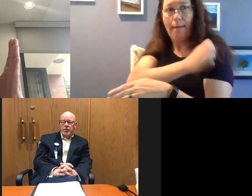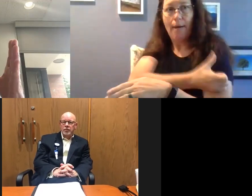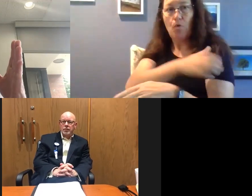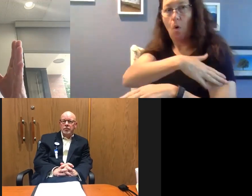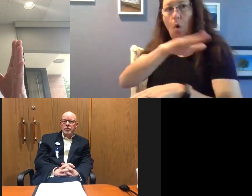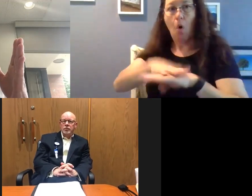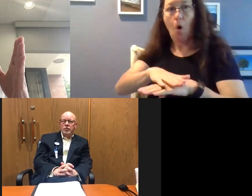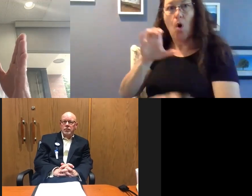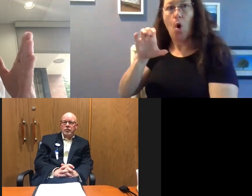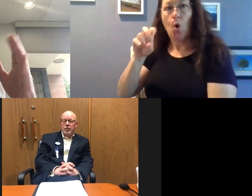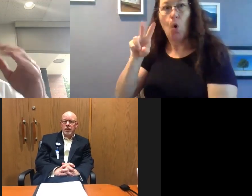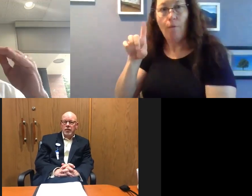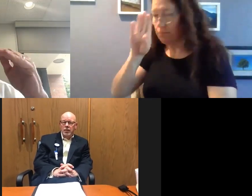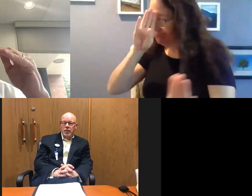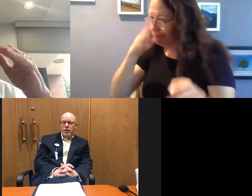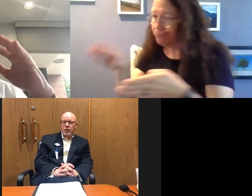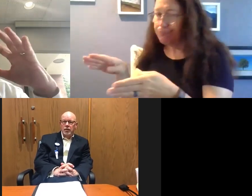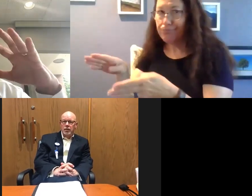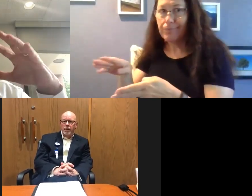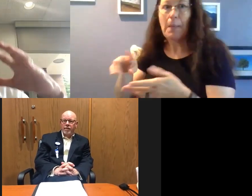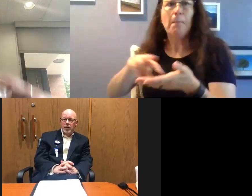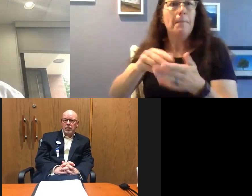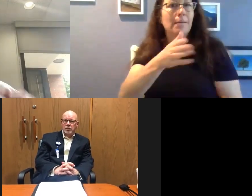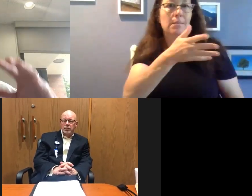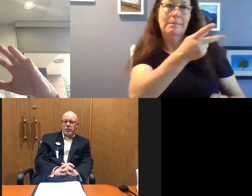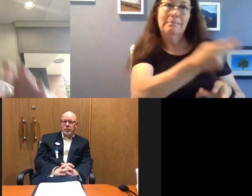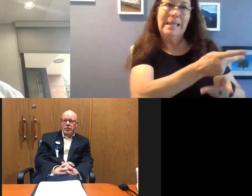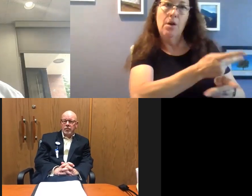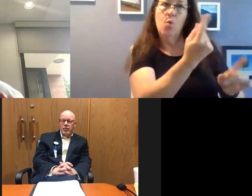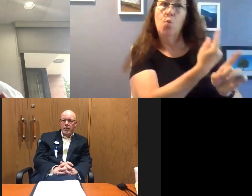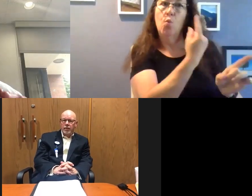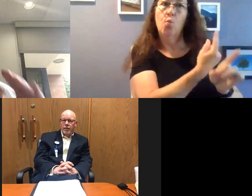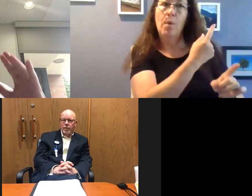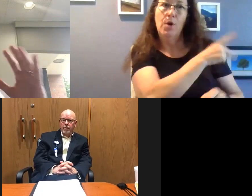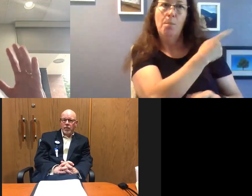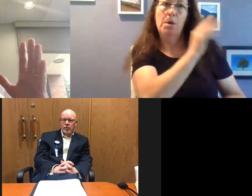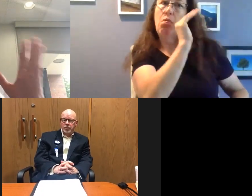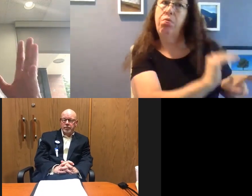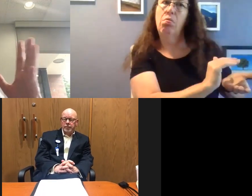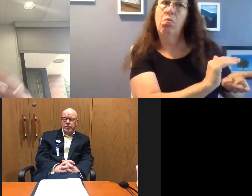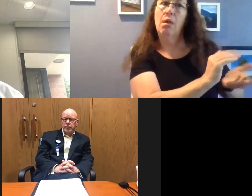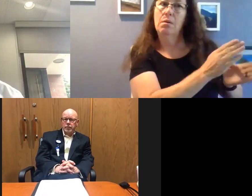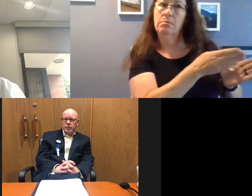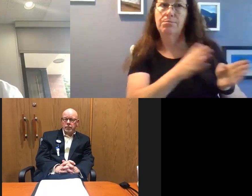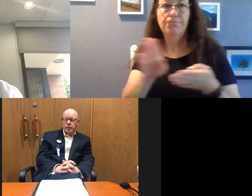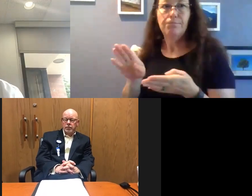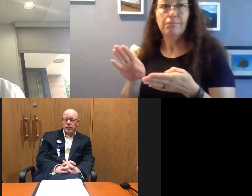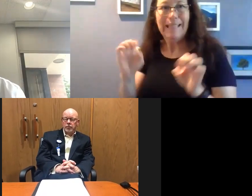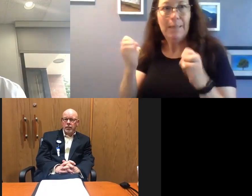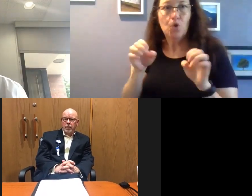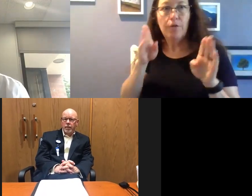to be able to do that. And we slow our ability to treat everything else down except for the most serious emergencies.